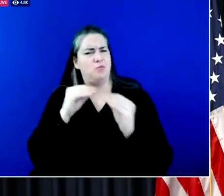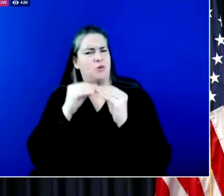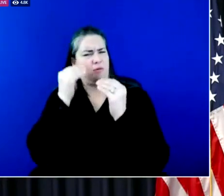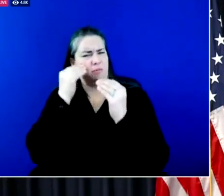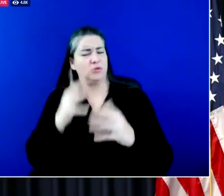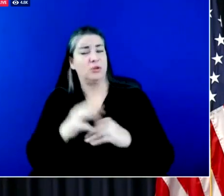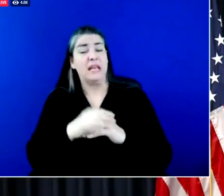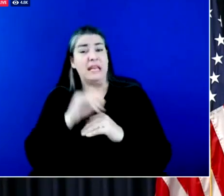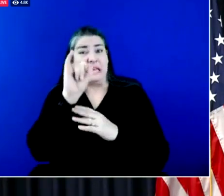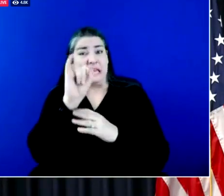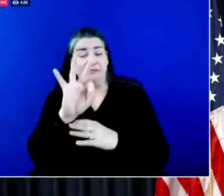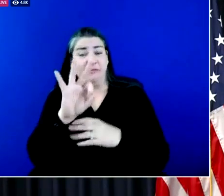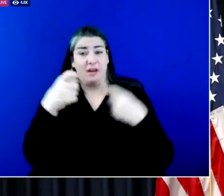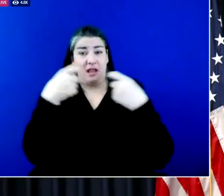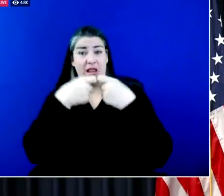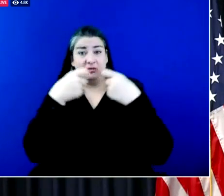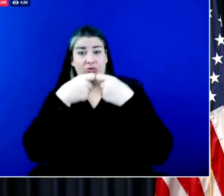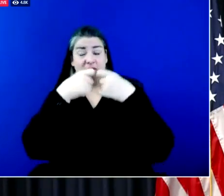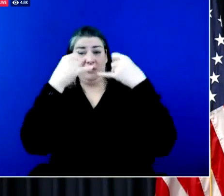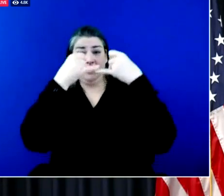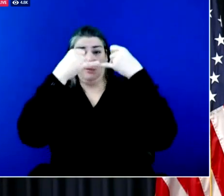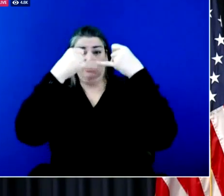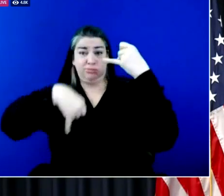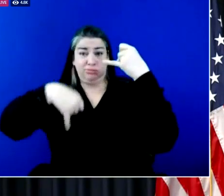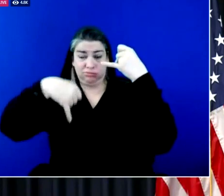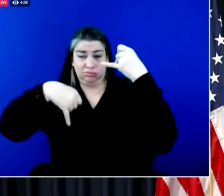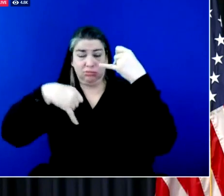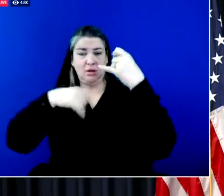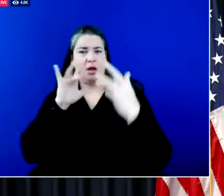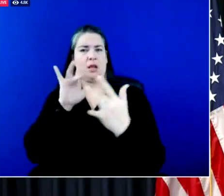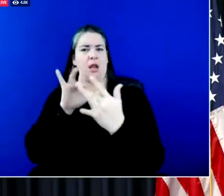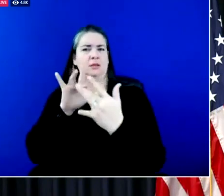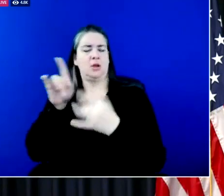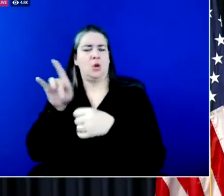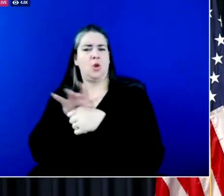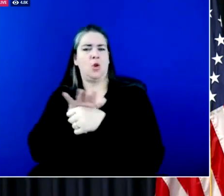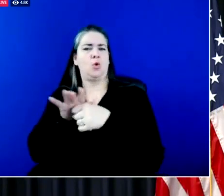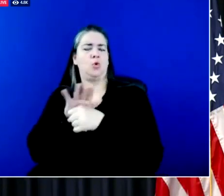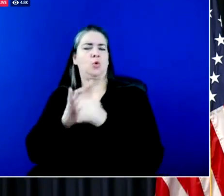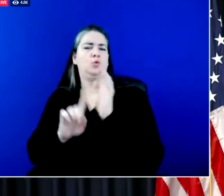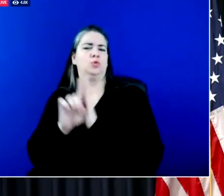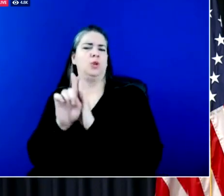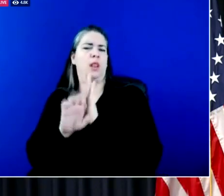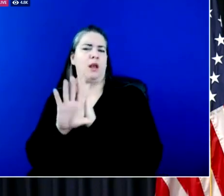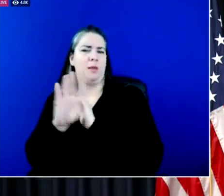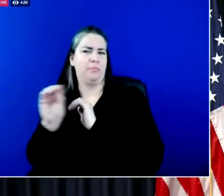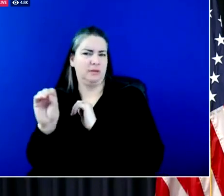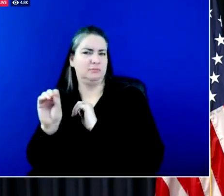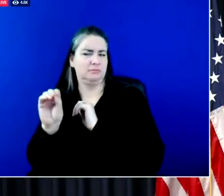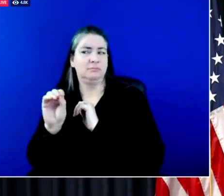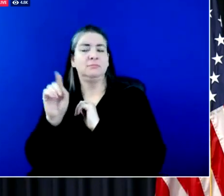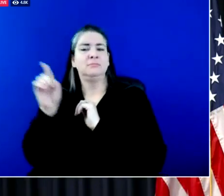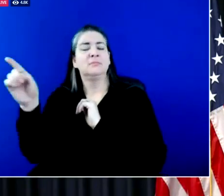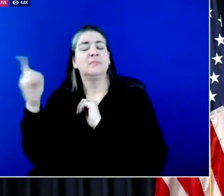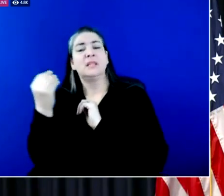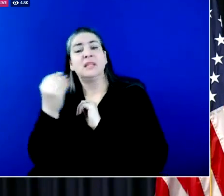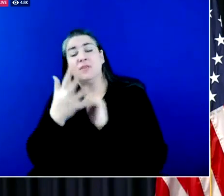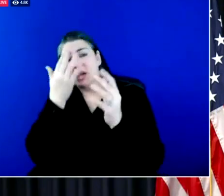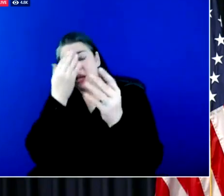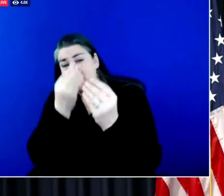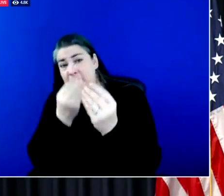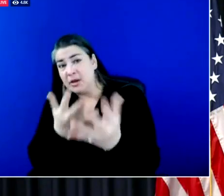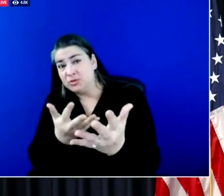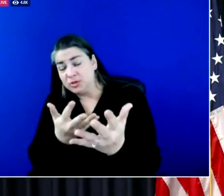or a power outage, please contact your local utility company. They will be able to provide you with information on the